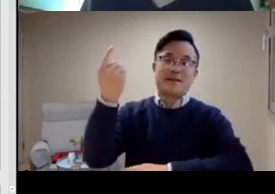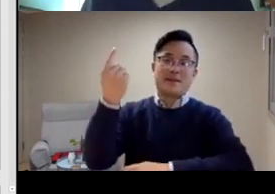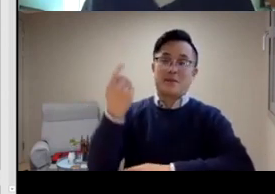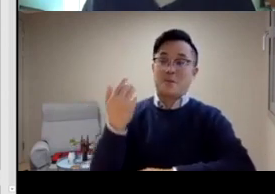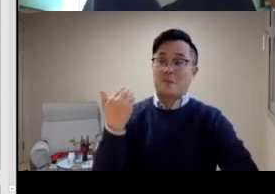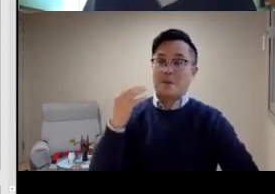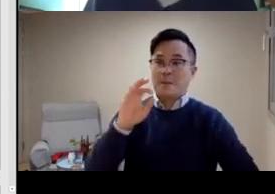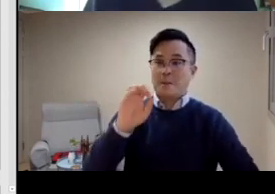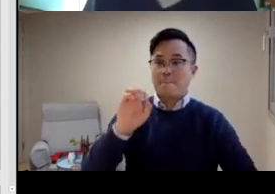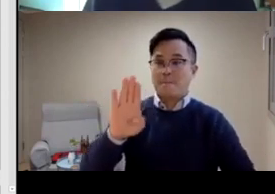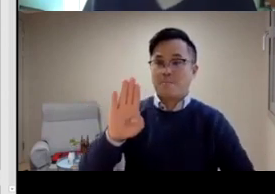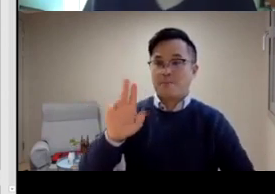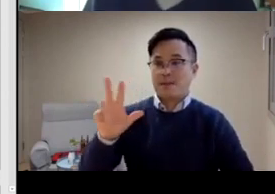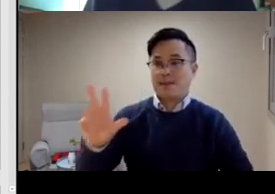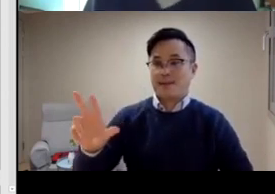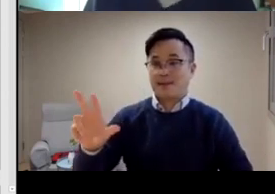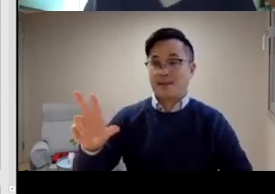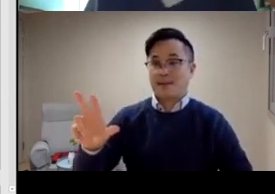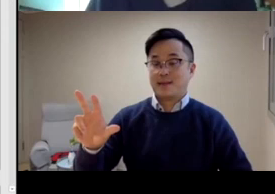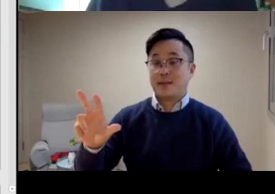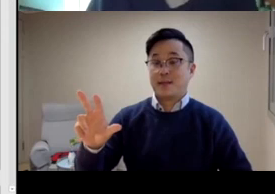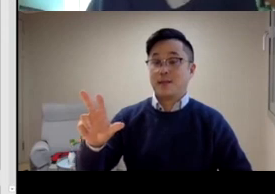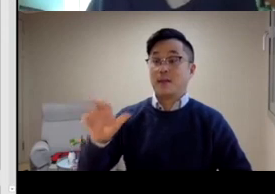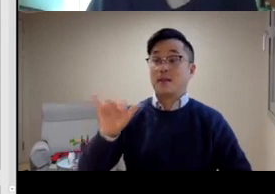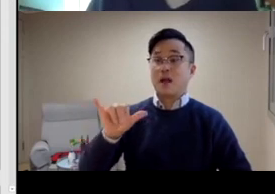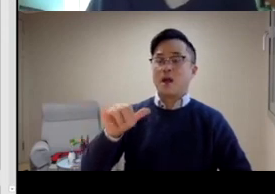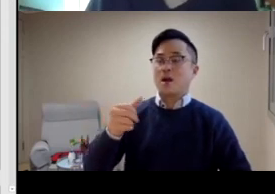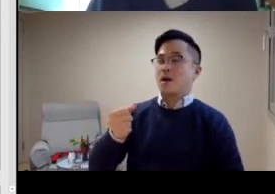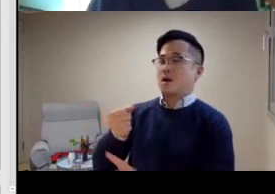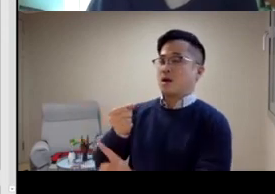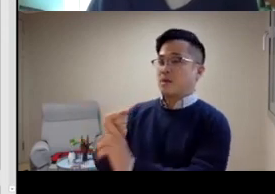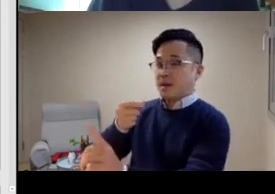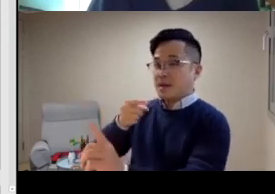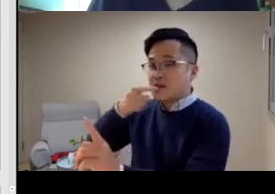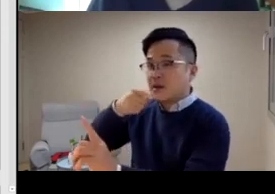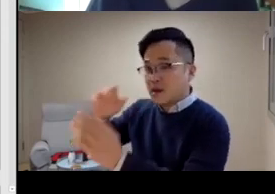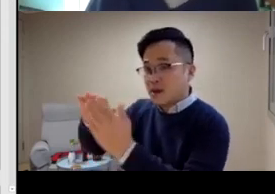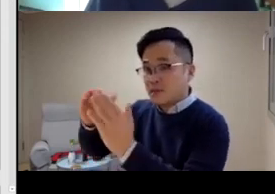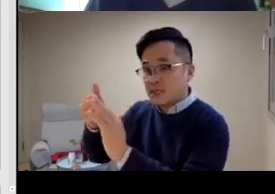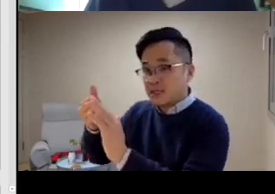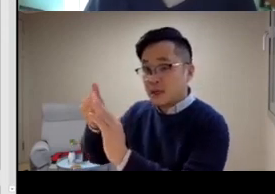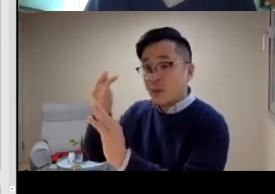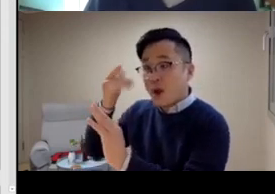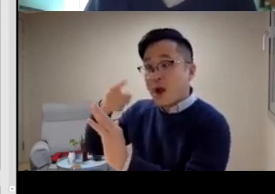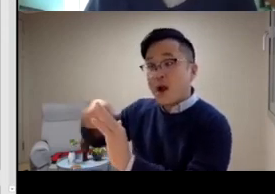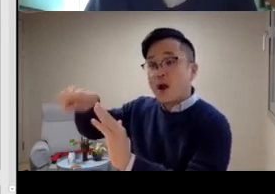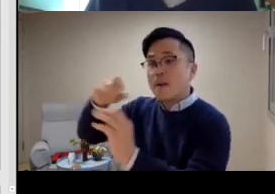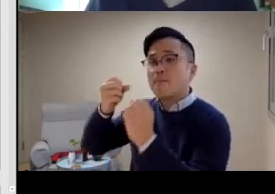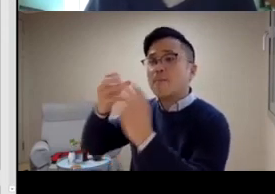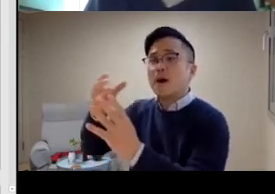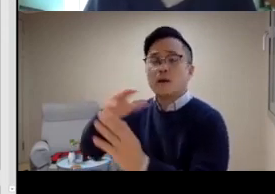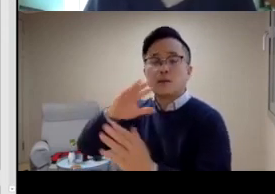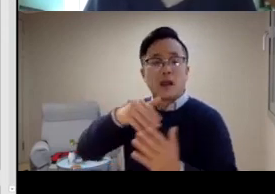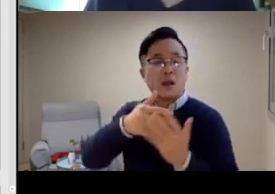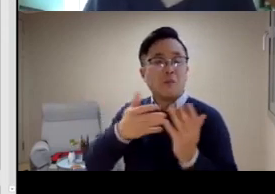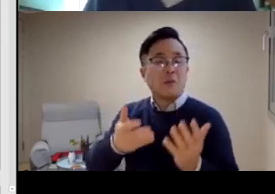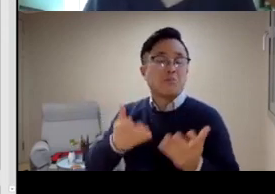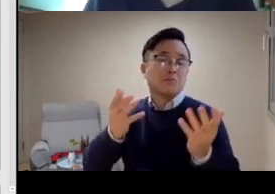And in 2021, just very, very recently, February 3rd, they declared,